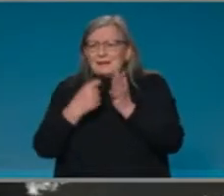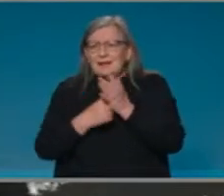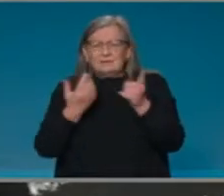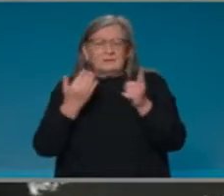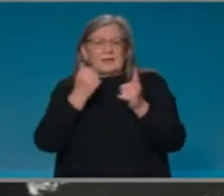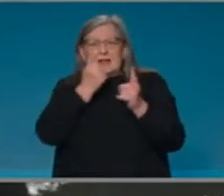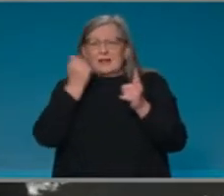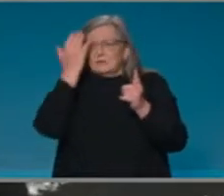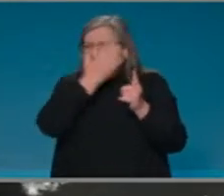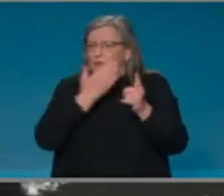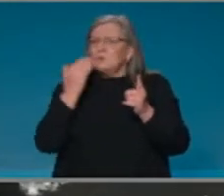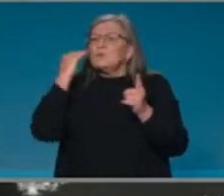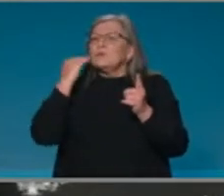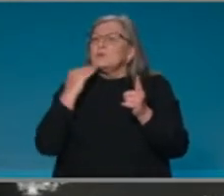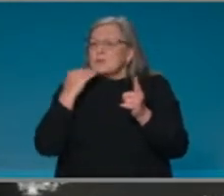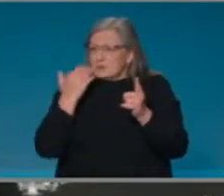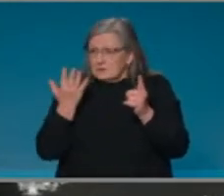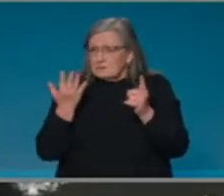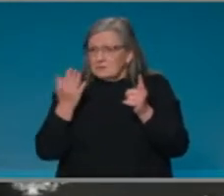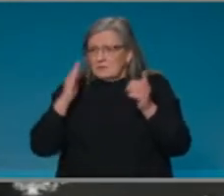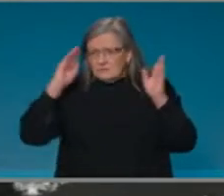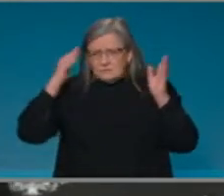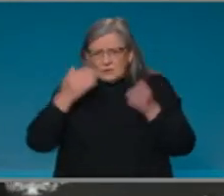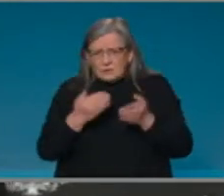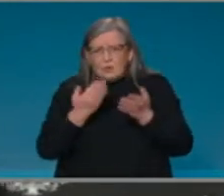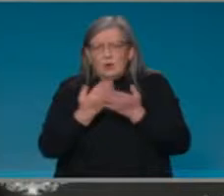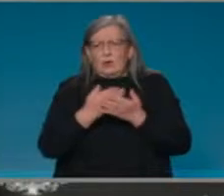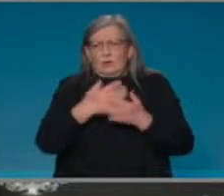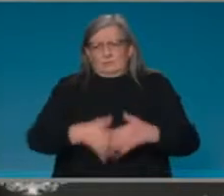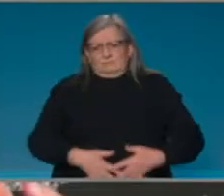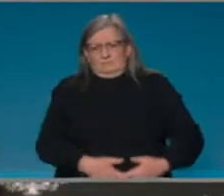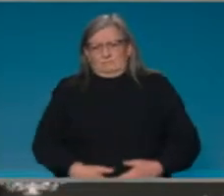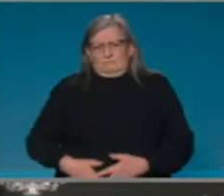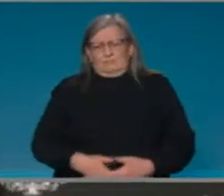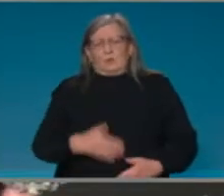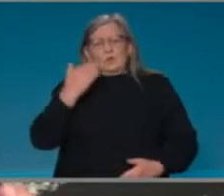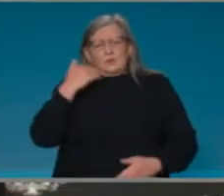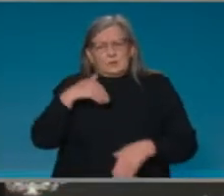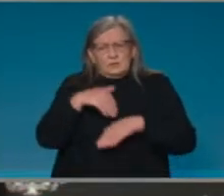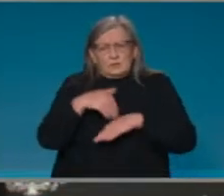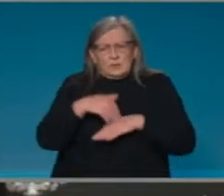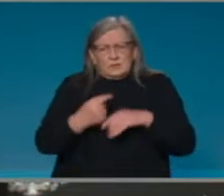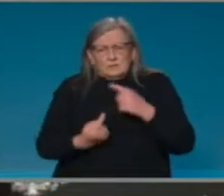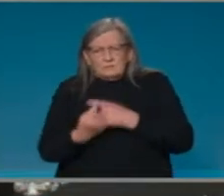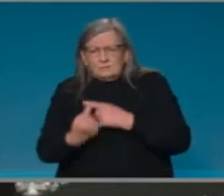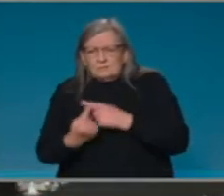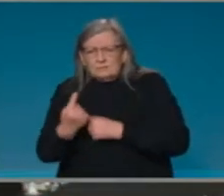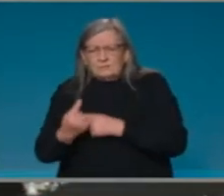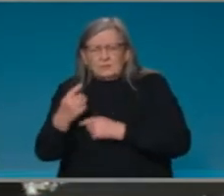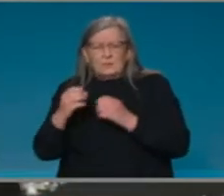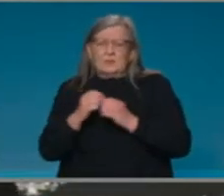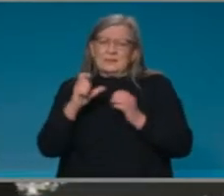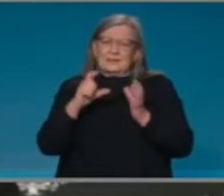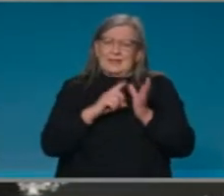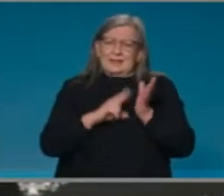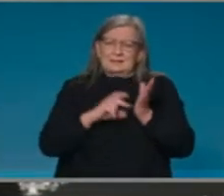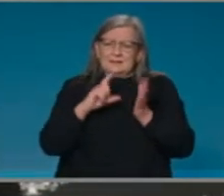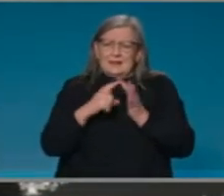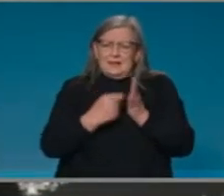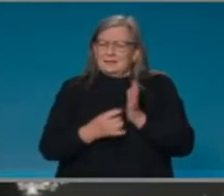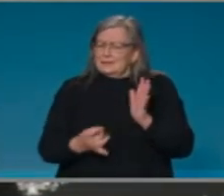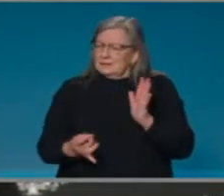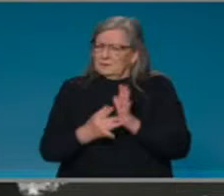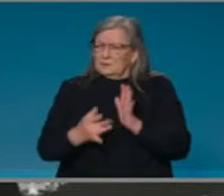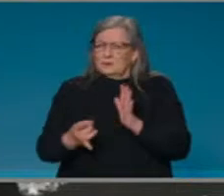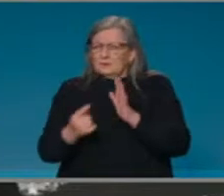on gynecological cancers. So these are just fundamentally important programs. The University of Queensland,